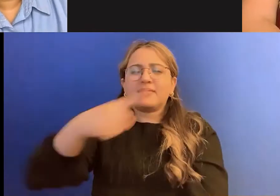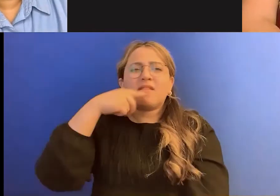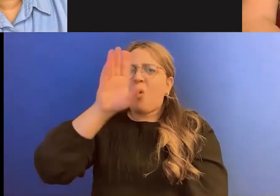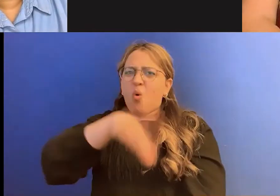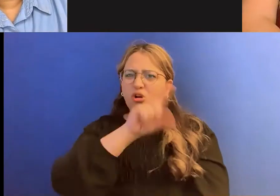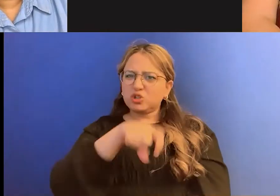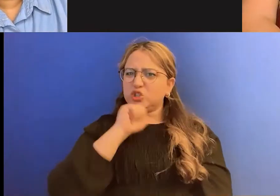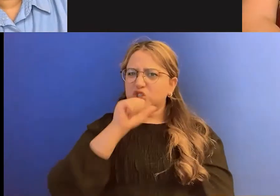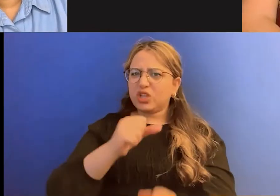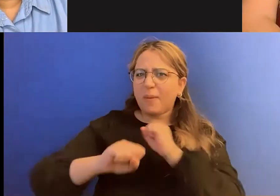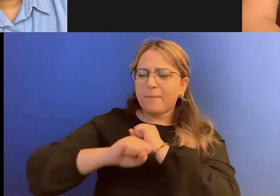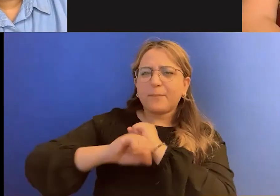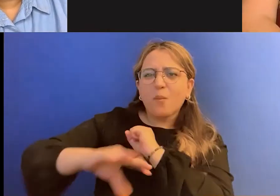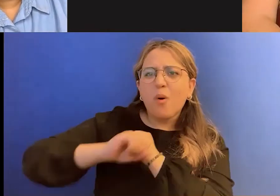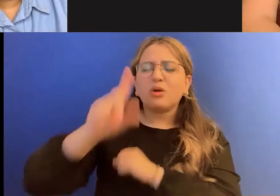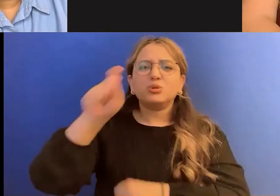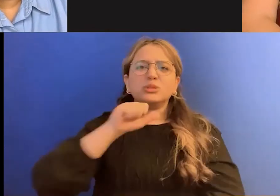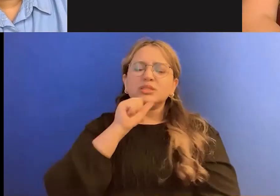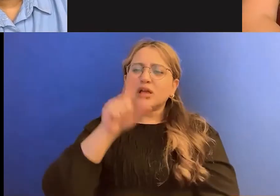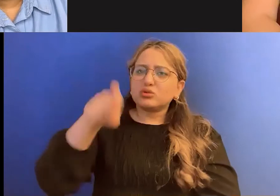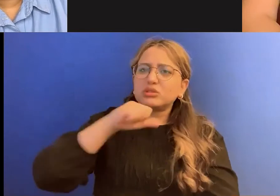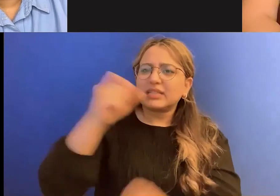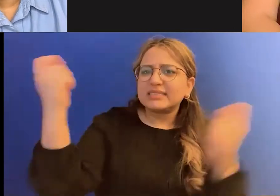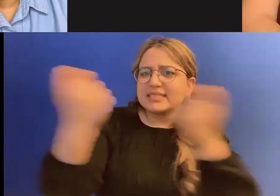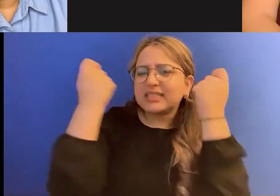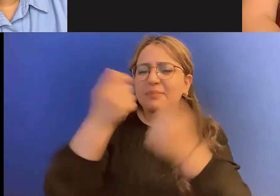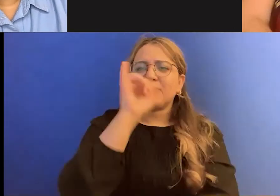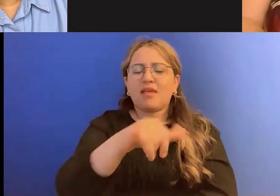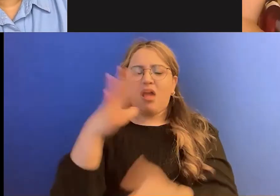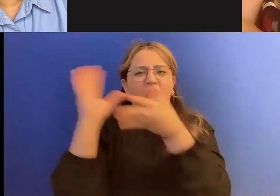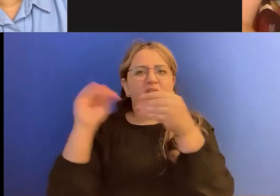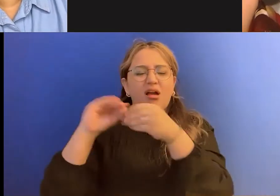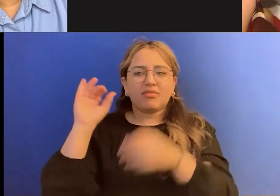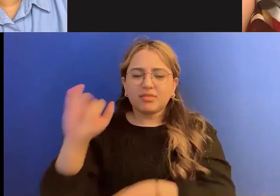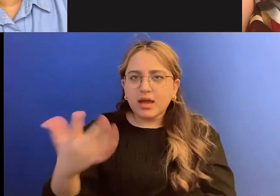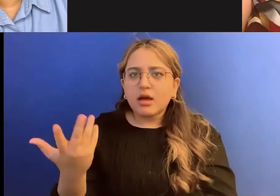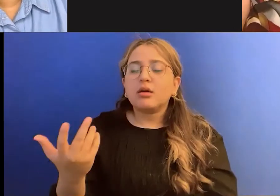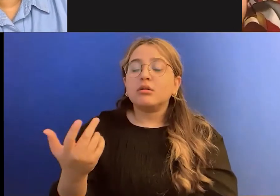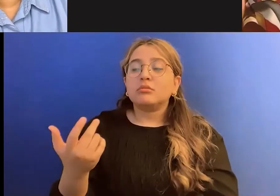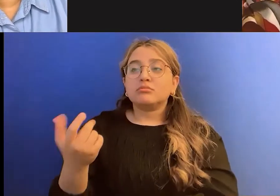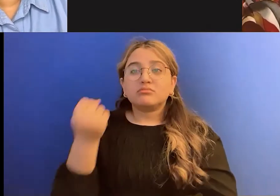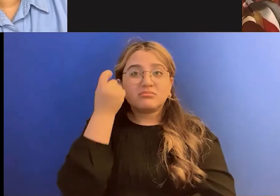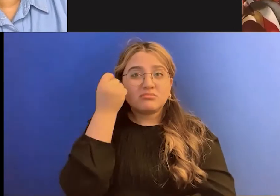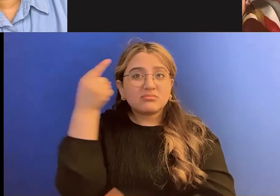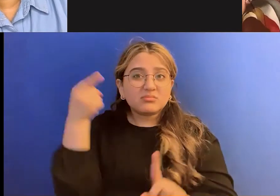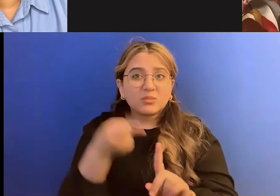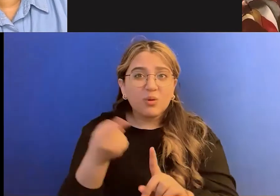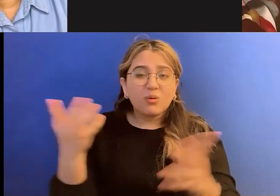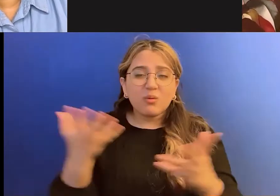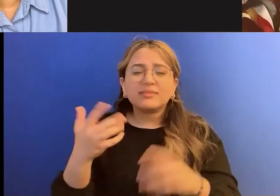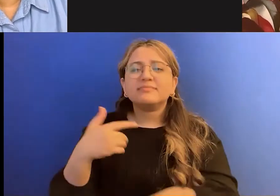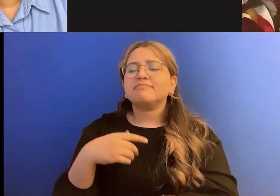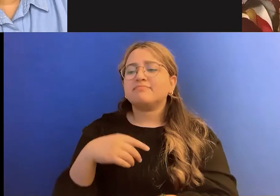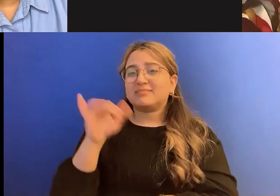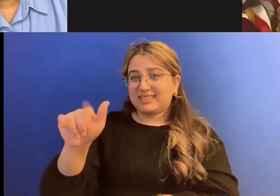um, celebrated and stuff like that. And the thing is, um, I sometimes feel like these trolls try